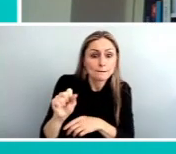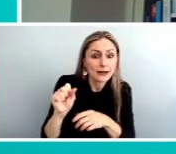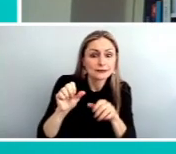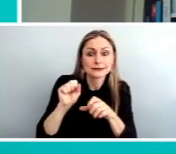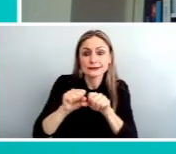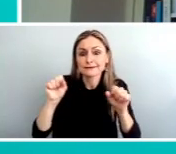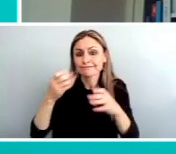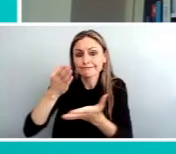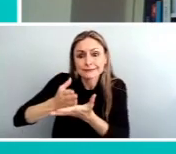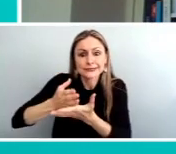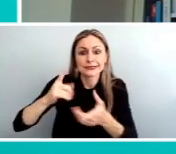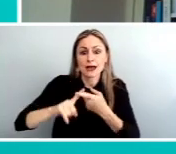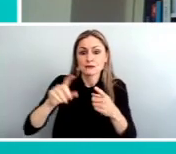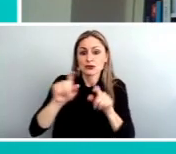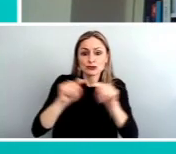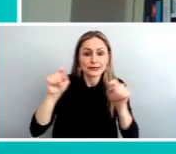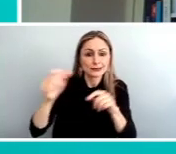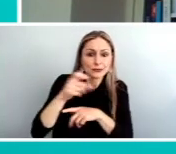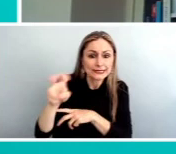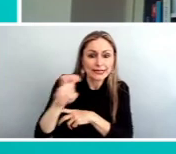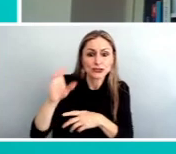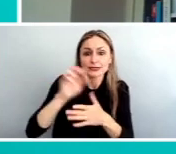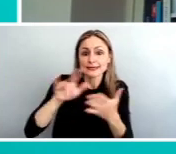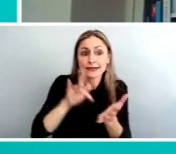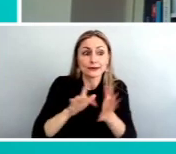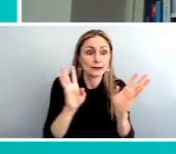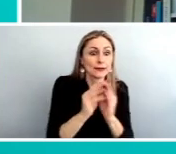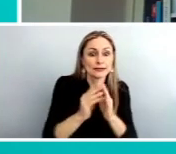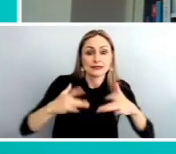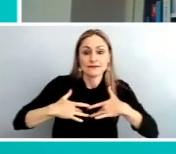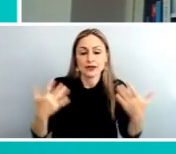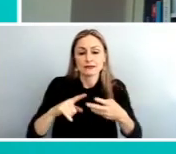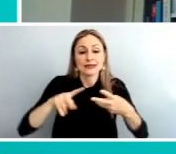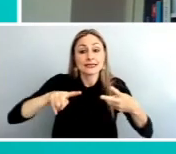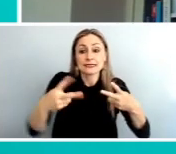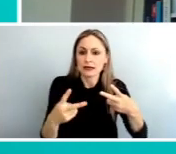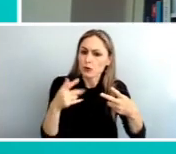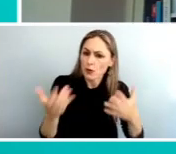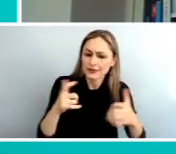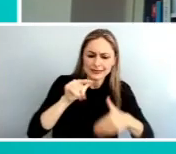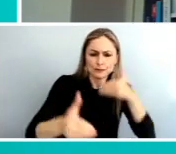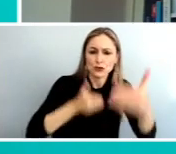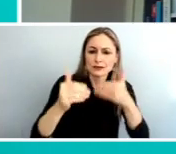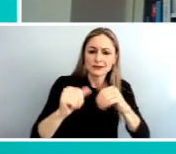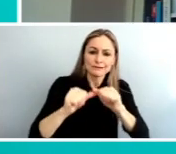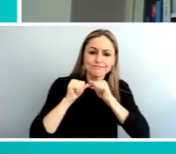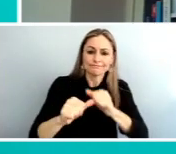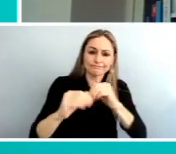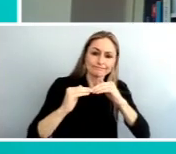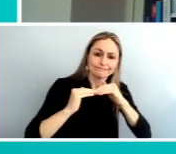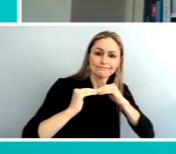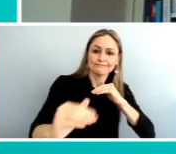community meetings and events. Number two, this process is sustained. We will meet with our customers and the public throughout